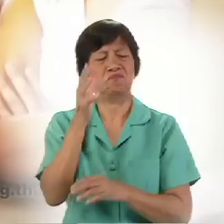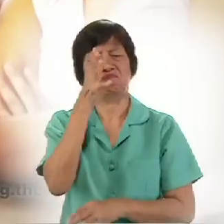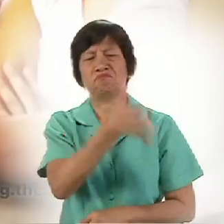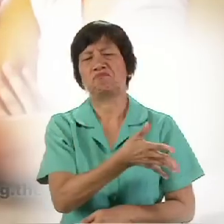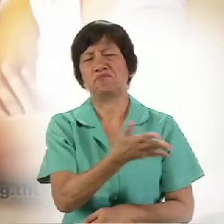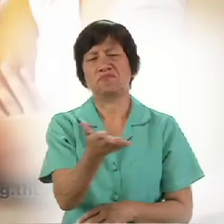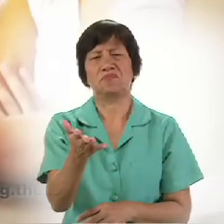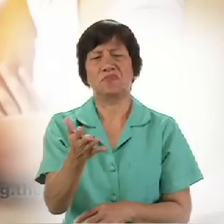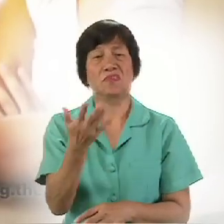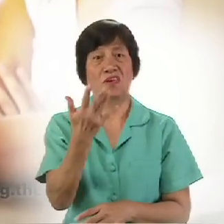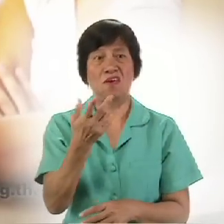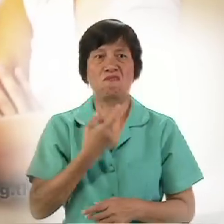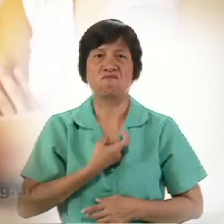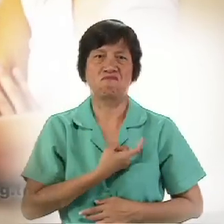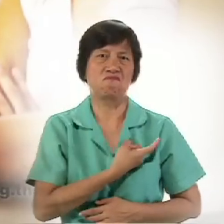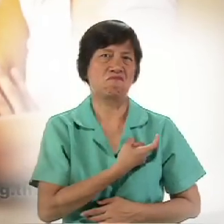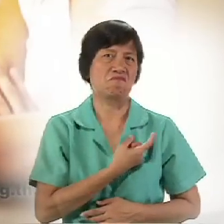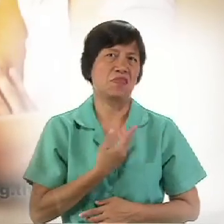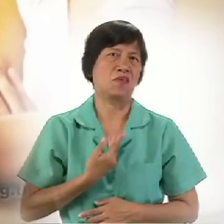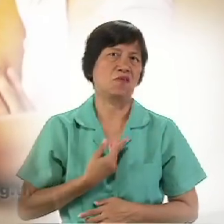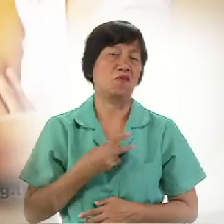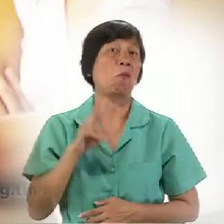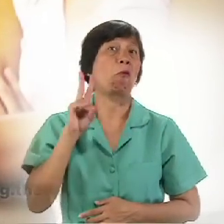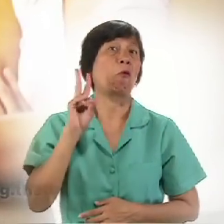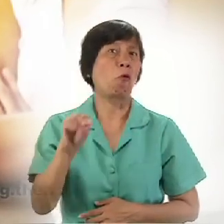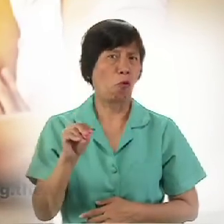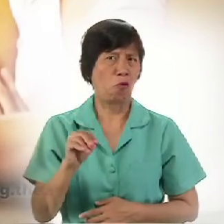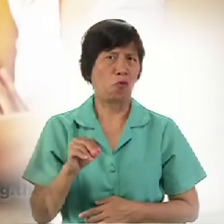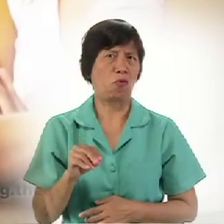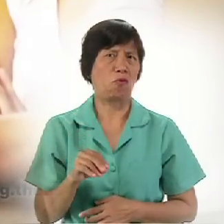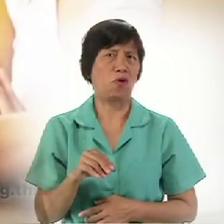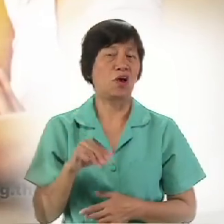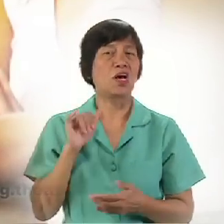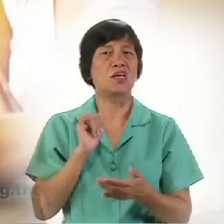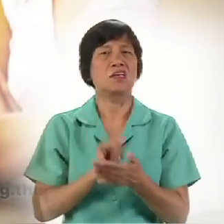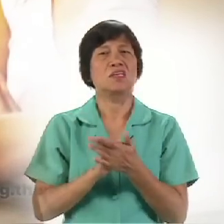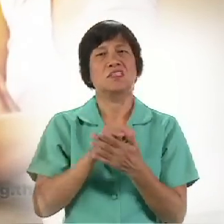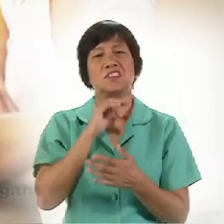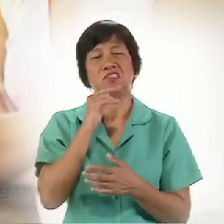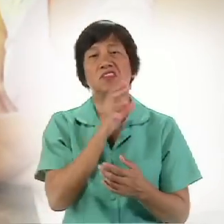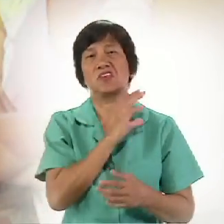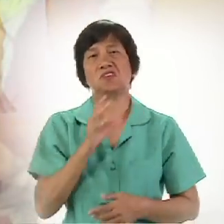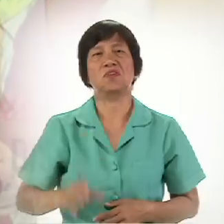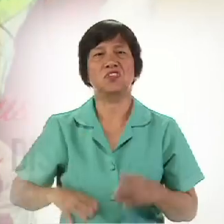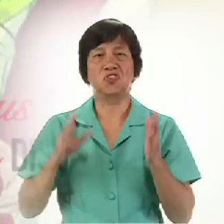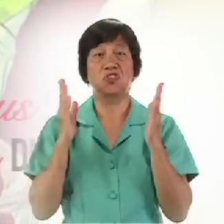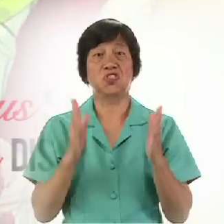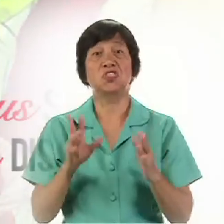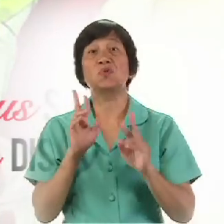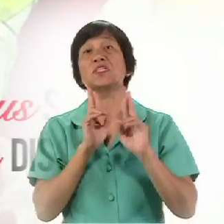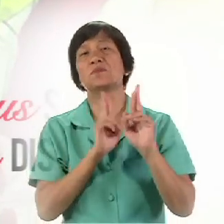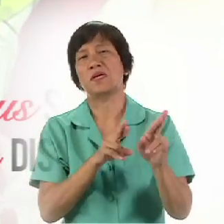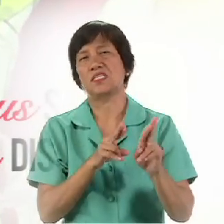nothing To do with him He has already Hurt me No No That's not The Christian response